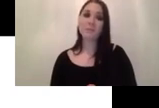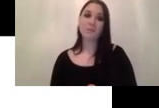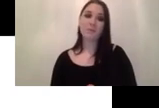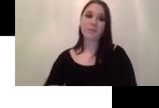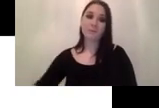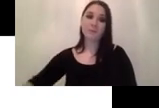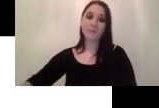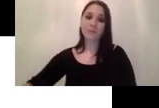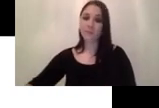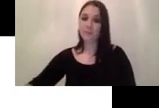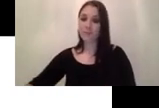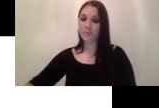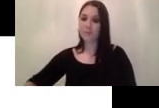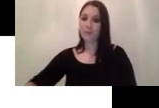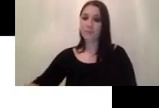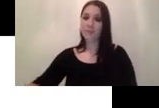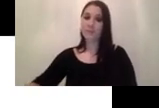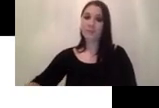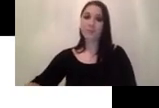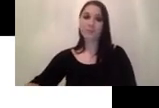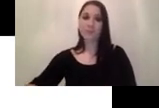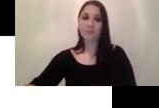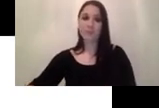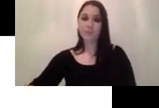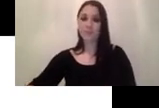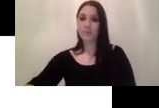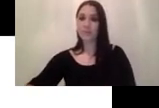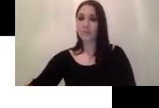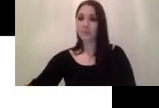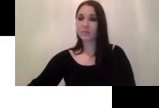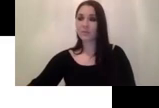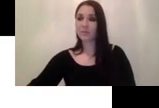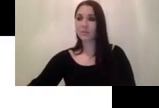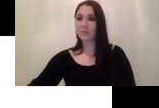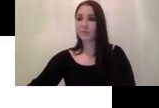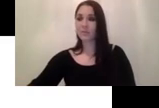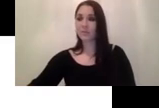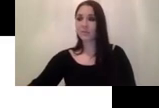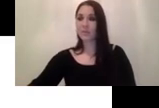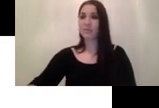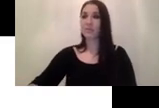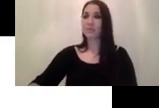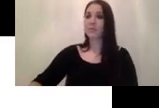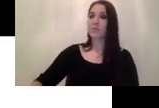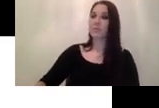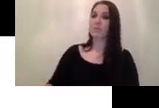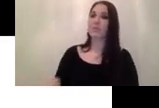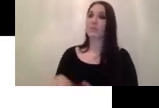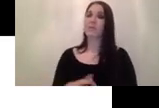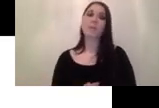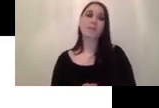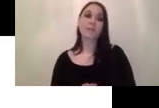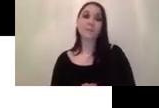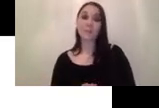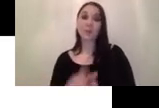okay so uh next we're to talk about how we actually develop the hand detection model uh as the